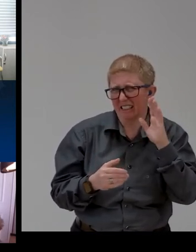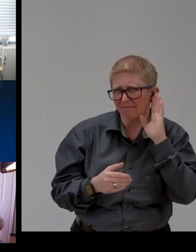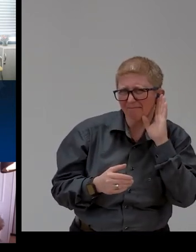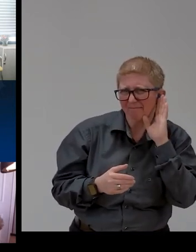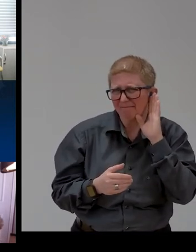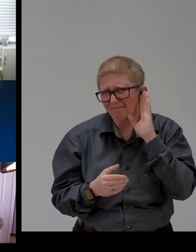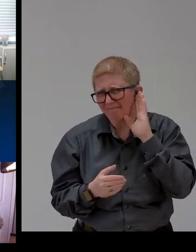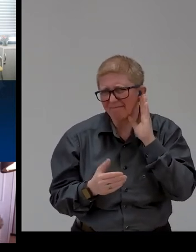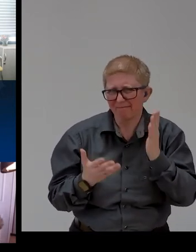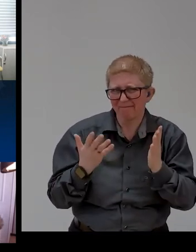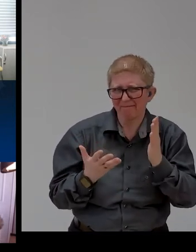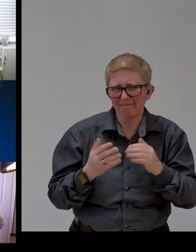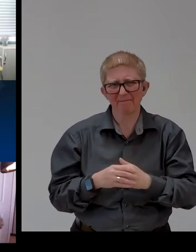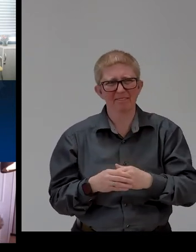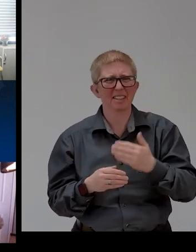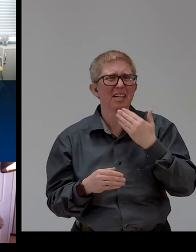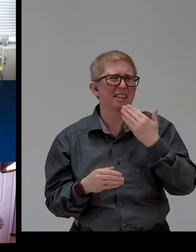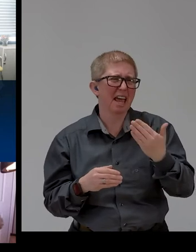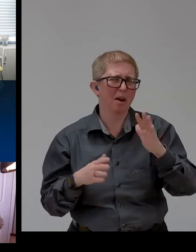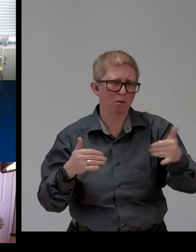Thank you so much for everyone.